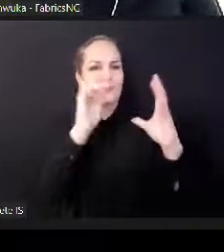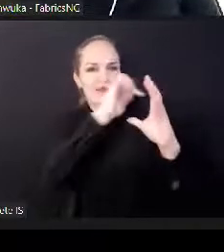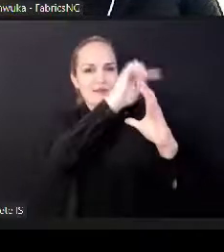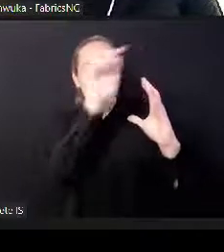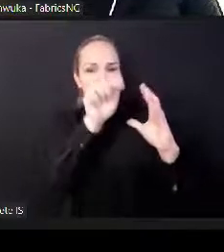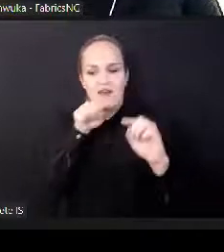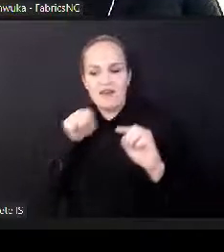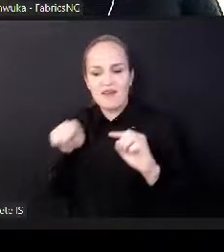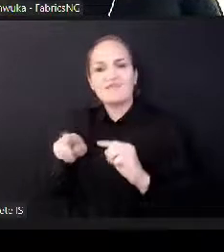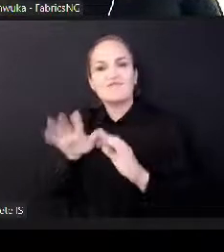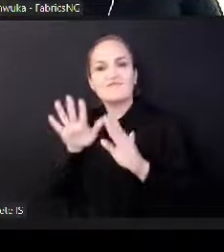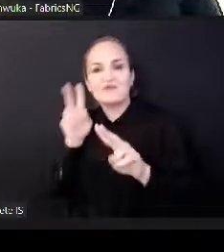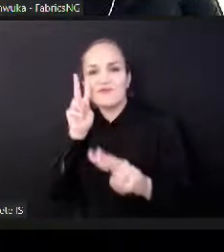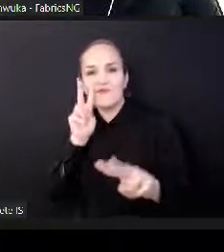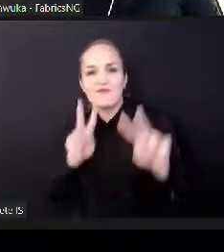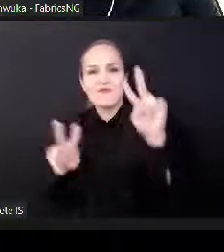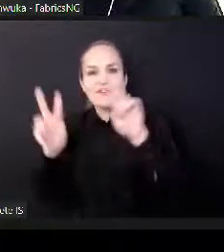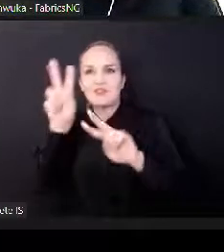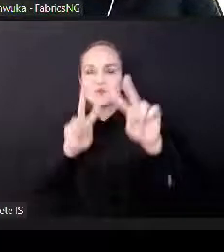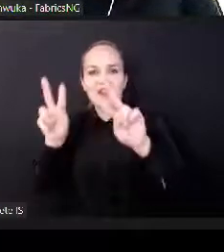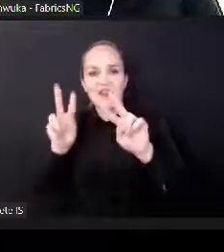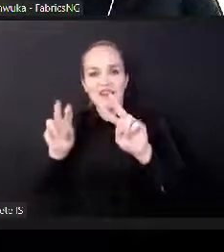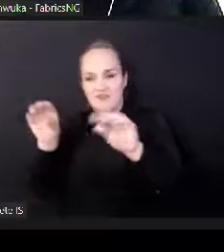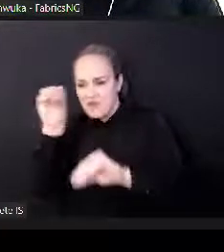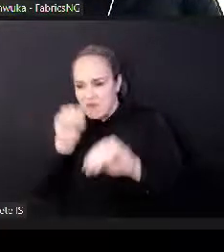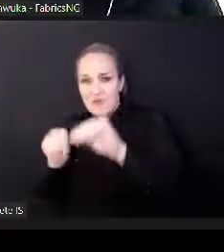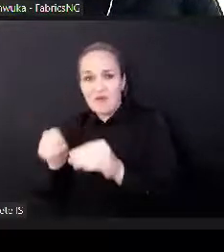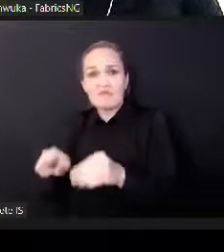and as far as audiences are concerned.